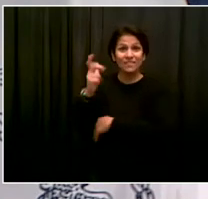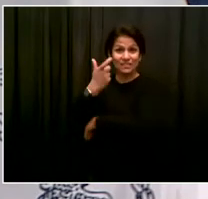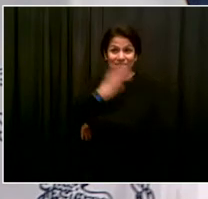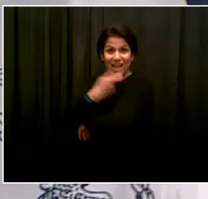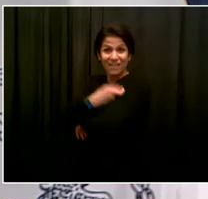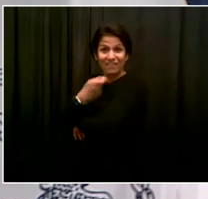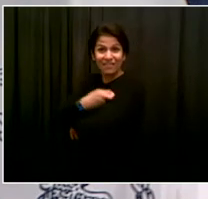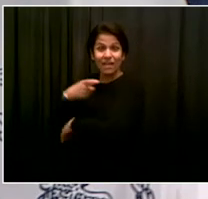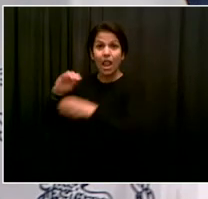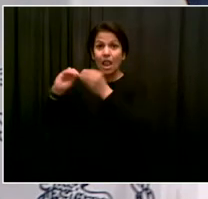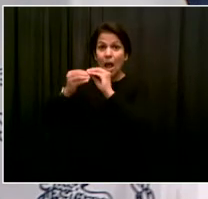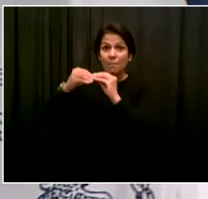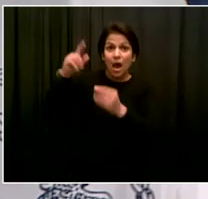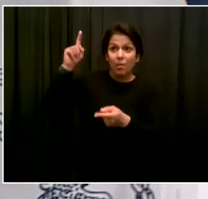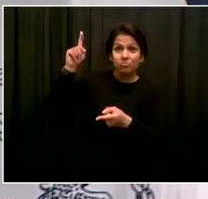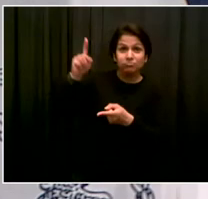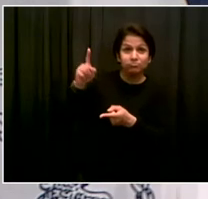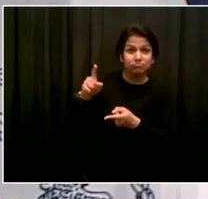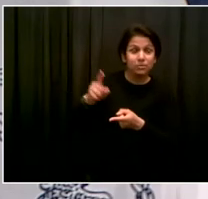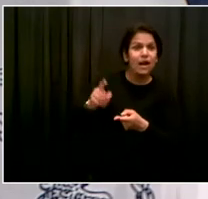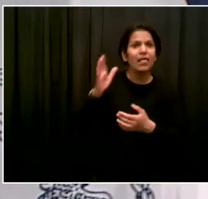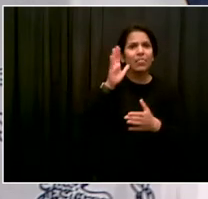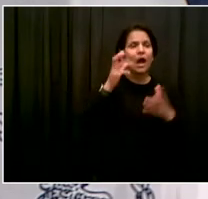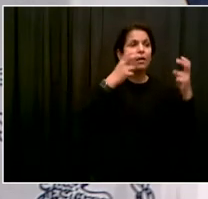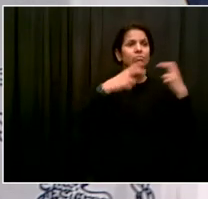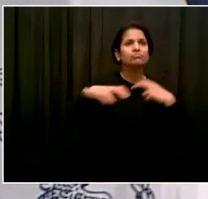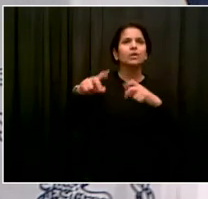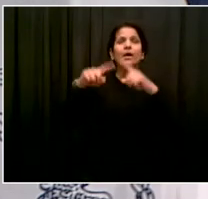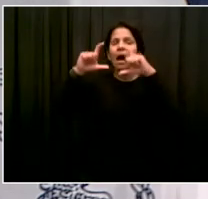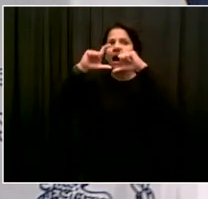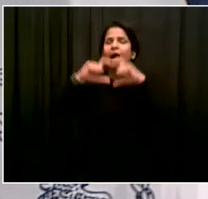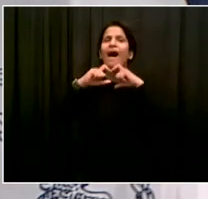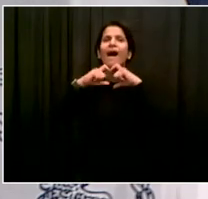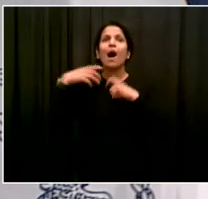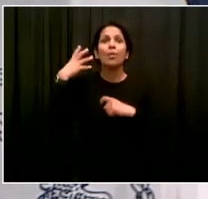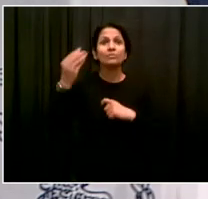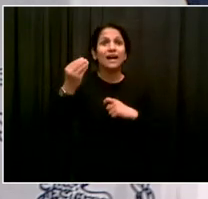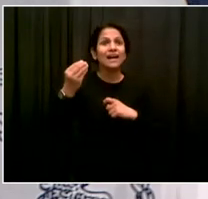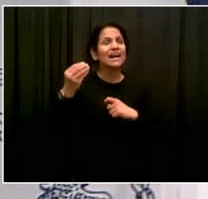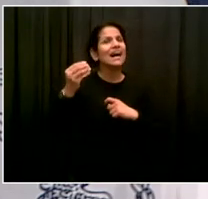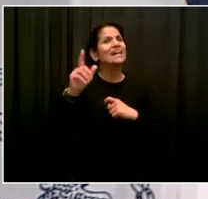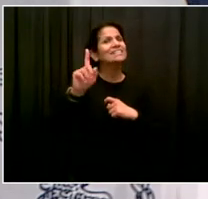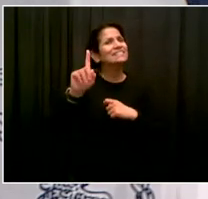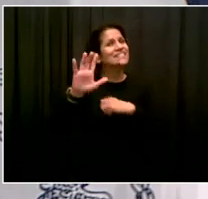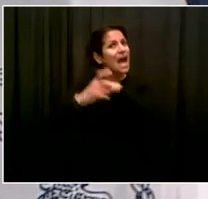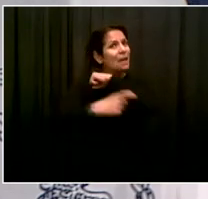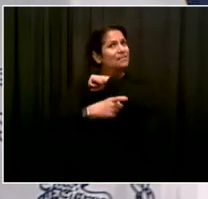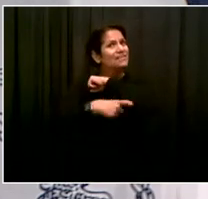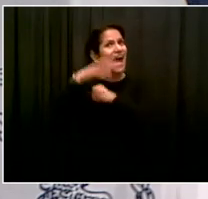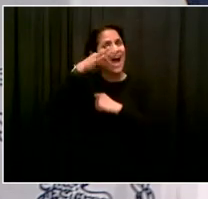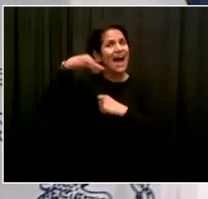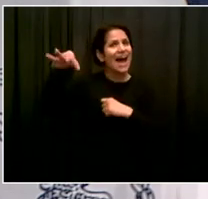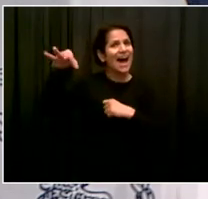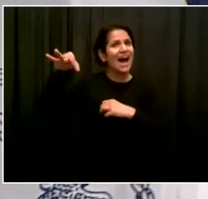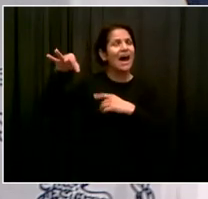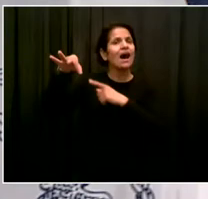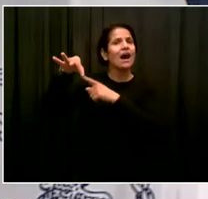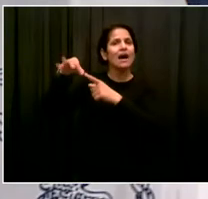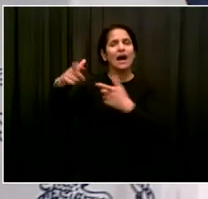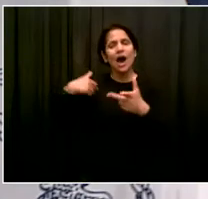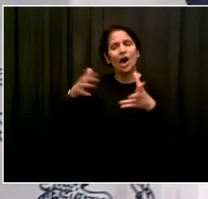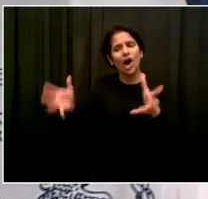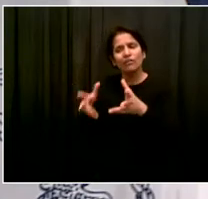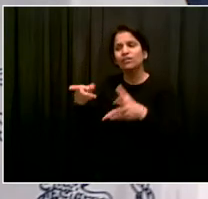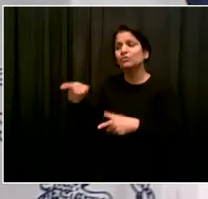then you don't have to wear masks when you go to outdoor events. Do you see that happening? And is there a timeframe? I think that's a really good point, Marsha.